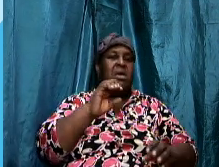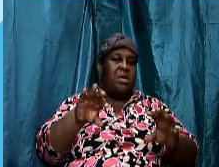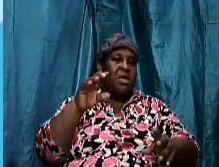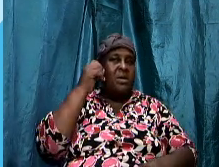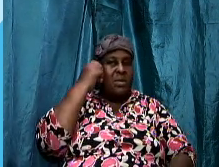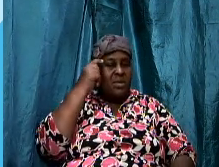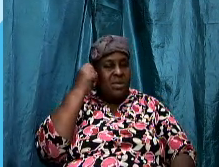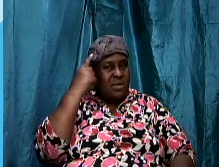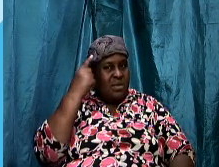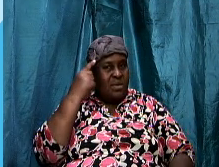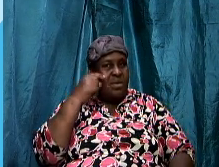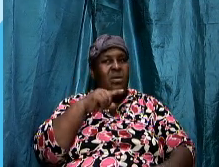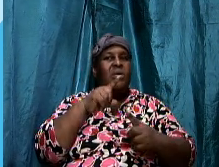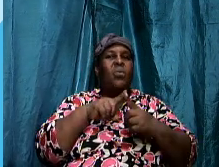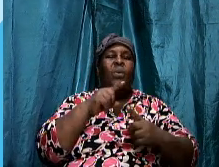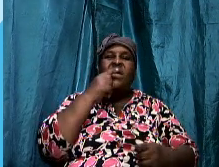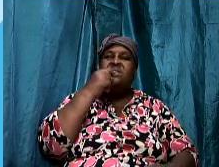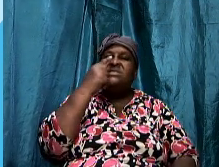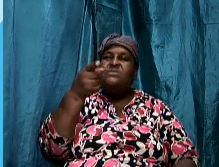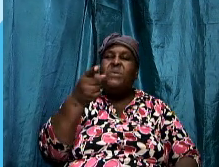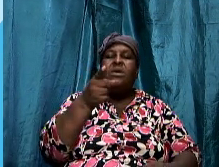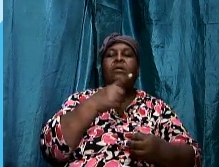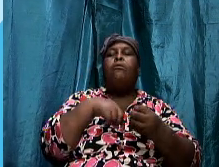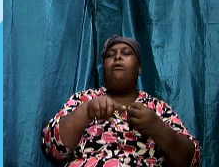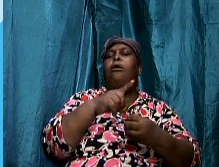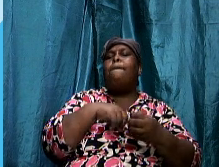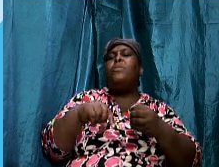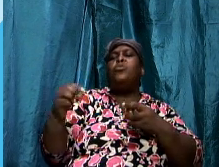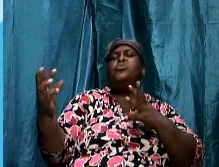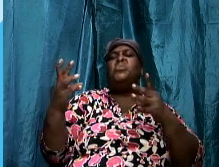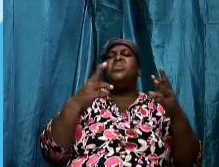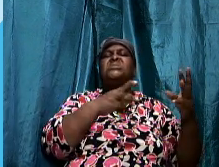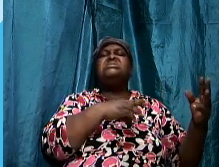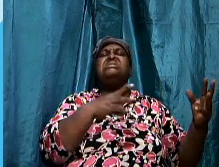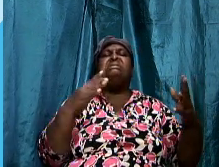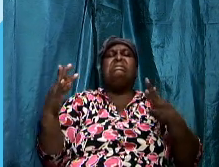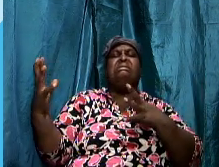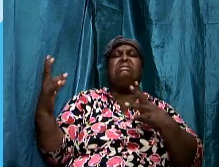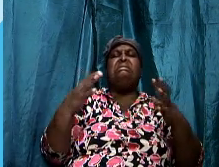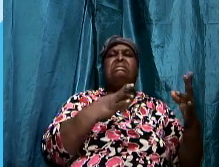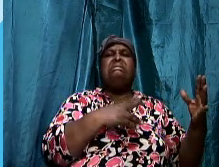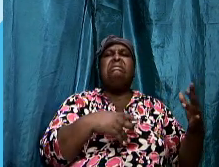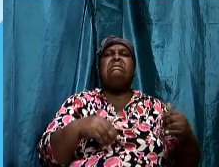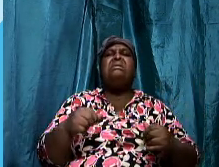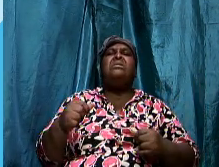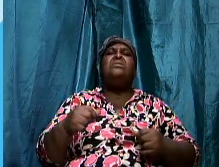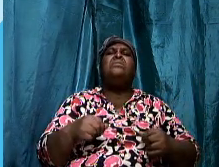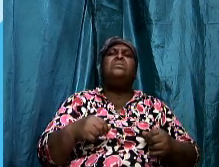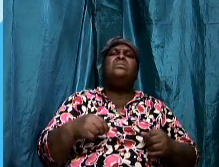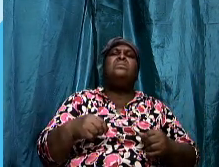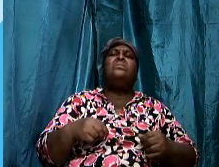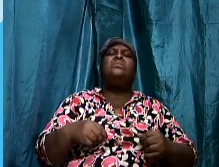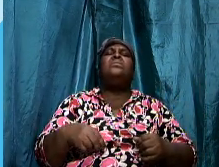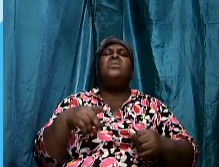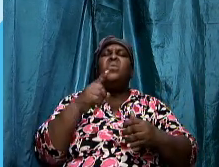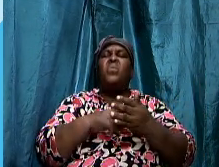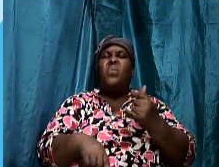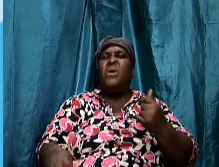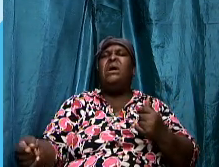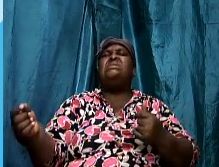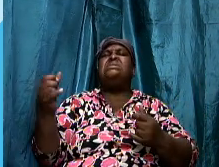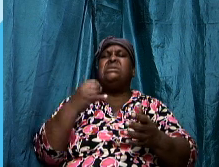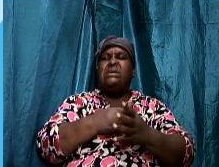when we speak about wrestling what exactly it is